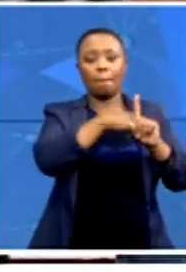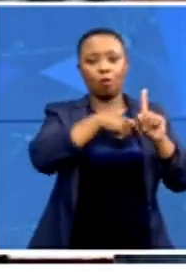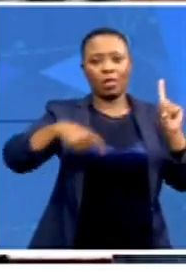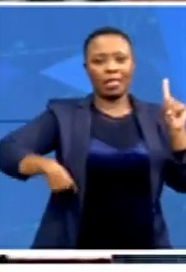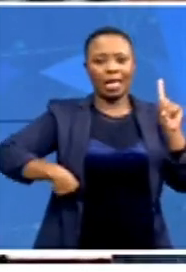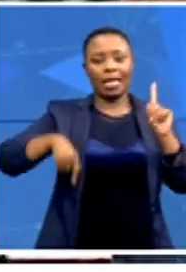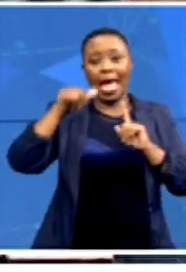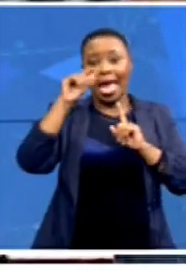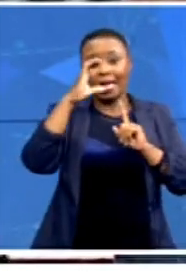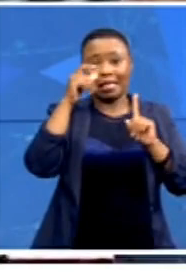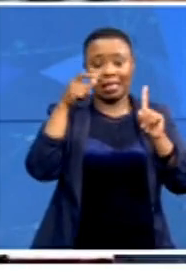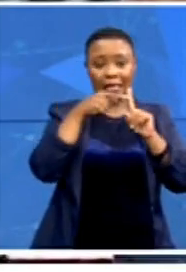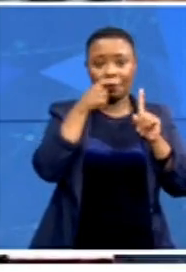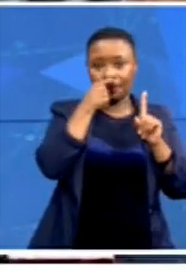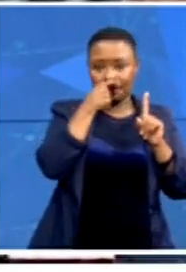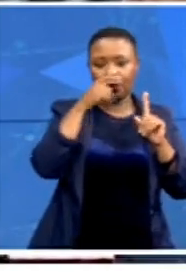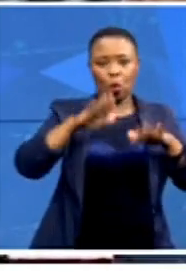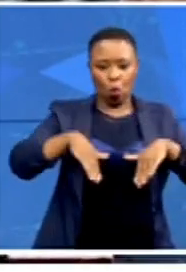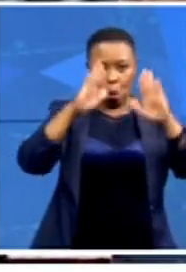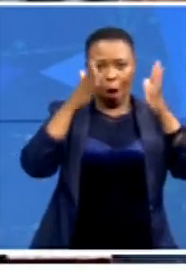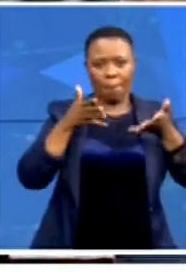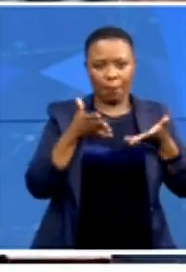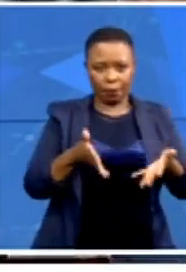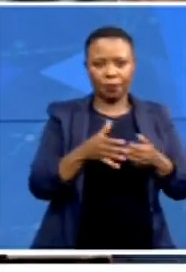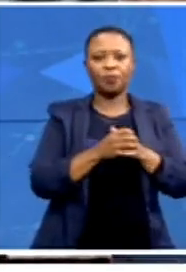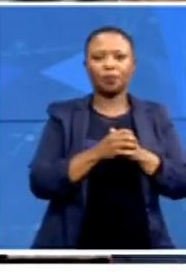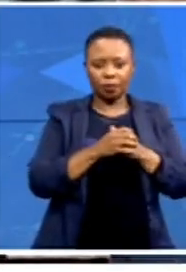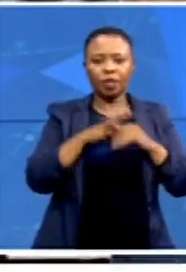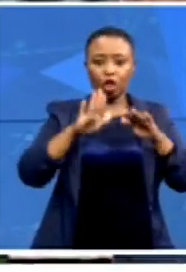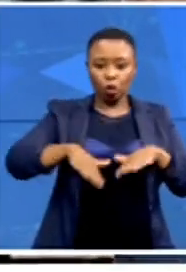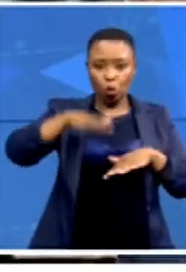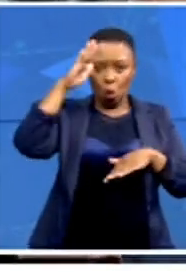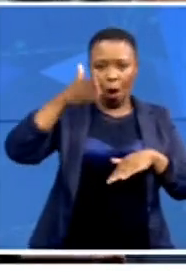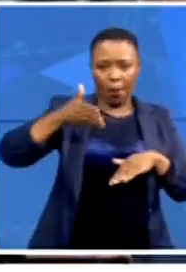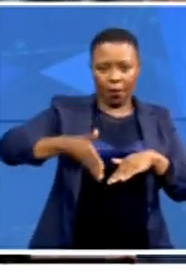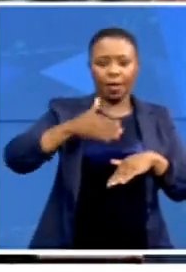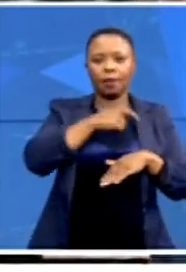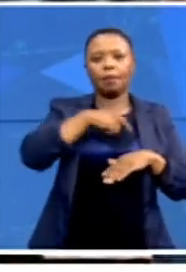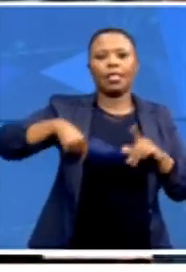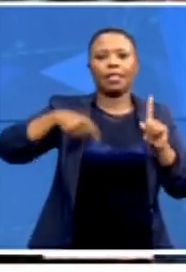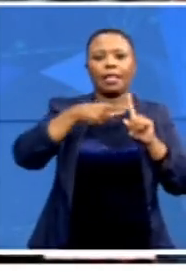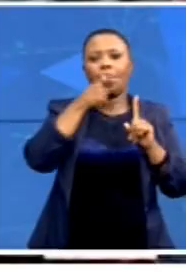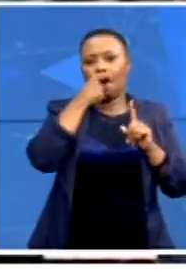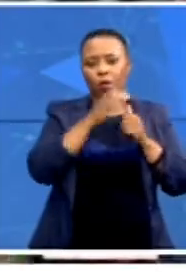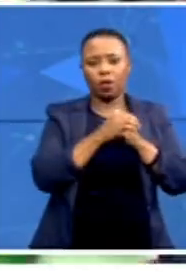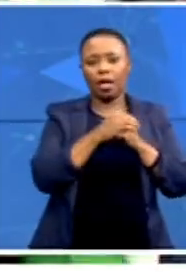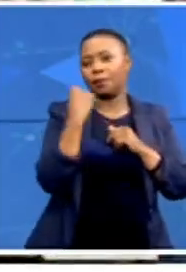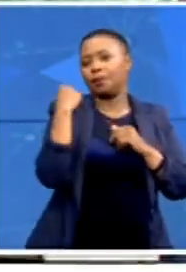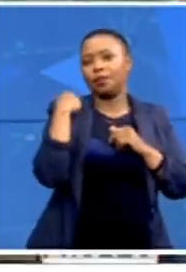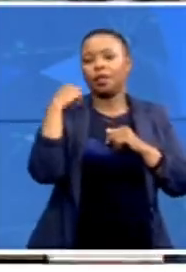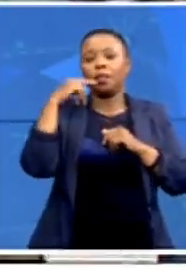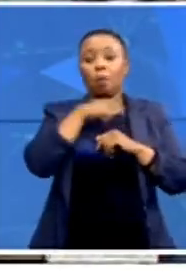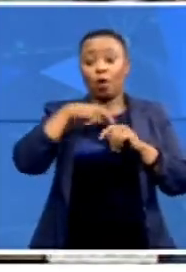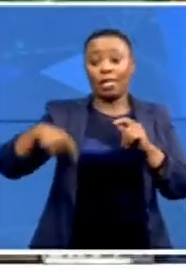up. This is the area that he grew up in. Earlier when we spoke to the president of the PAC saying that, you know, they have decided